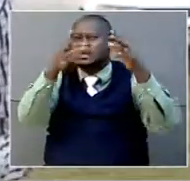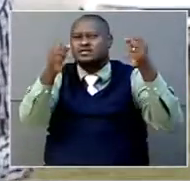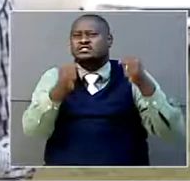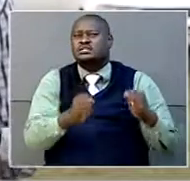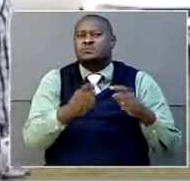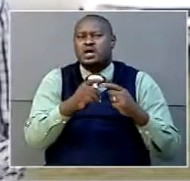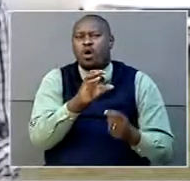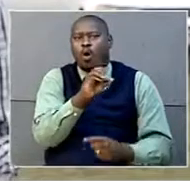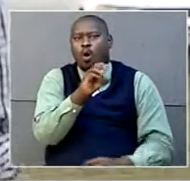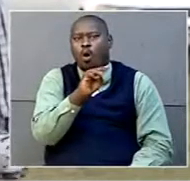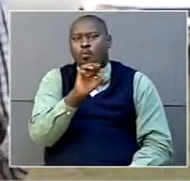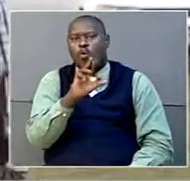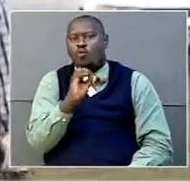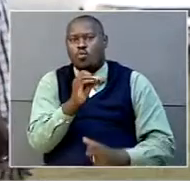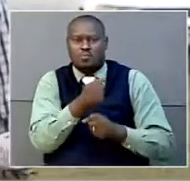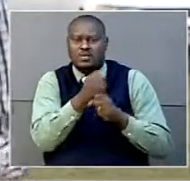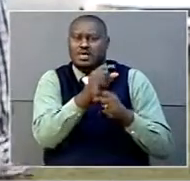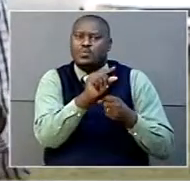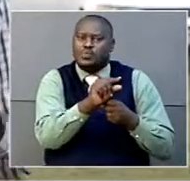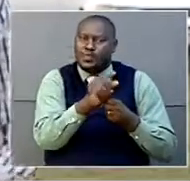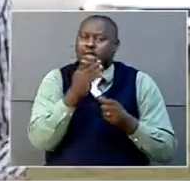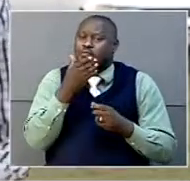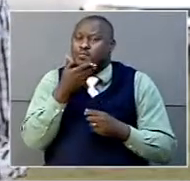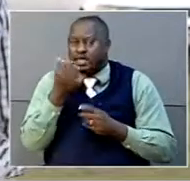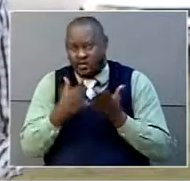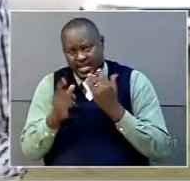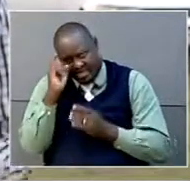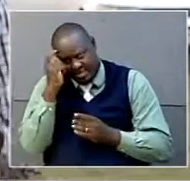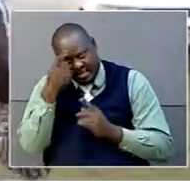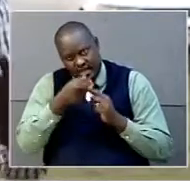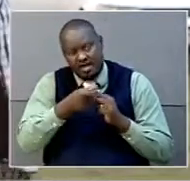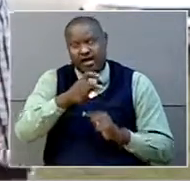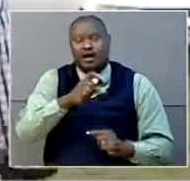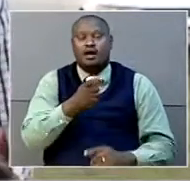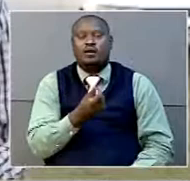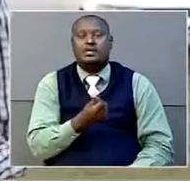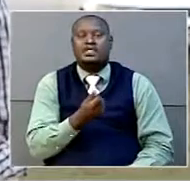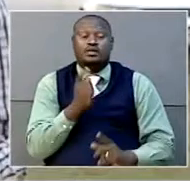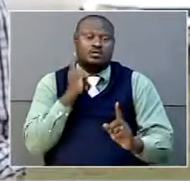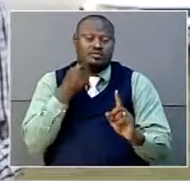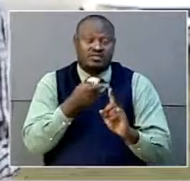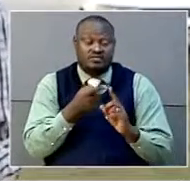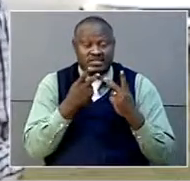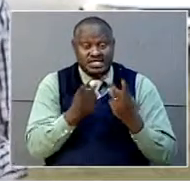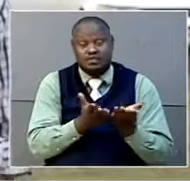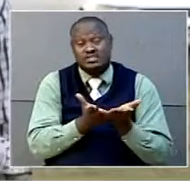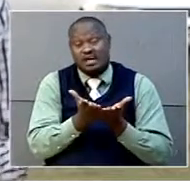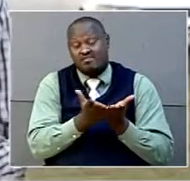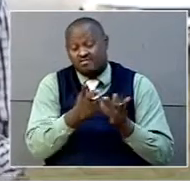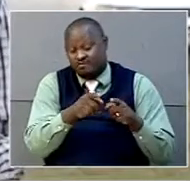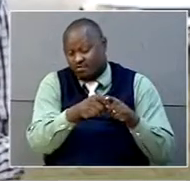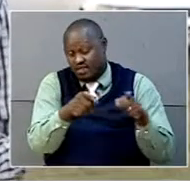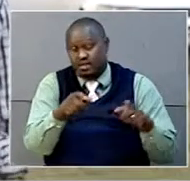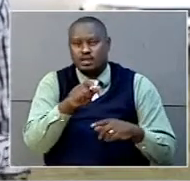So we are requesting that if the government can relocate more funds and improve on the time that we receive these funds, this would